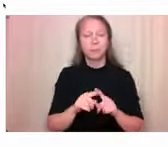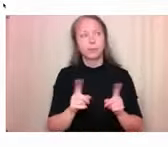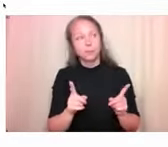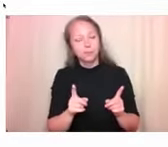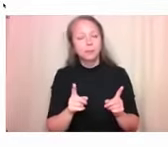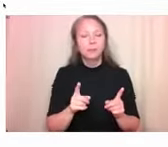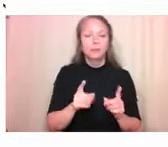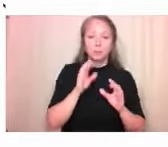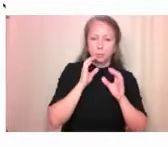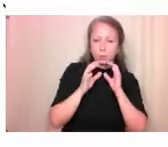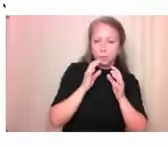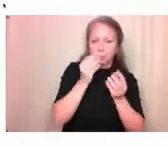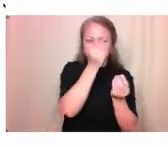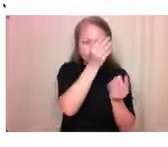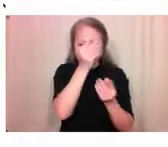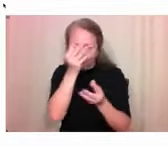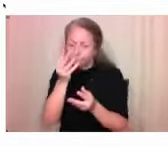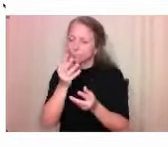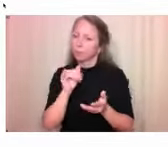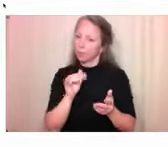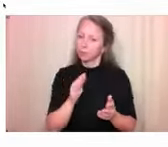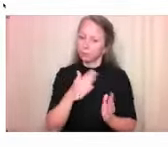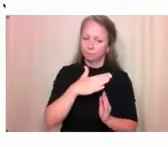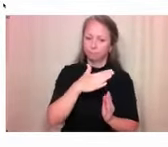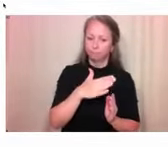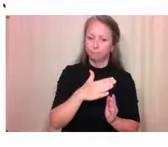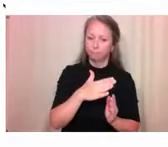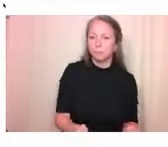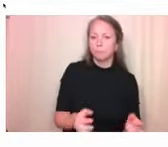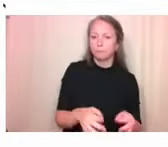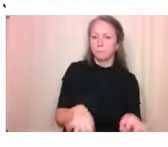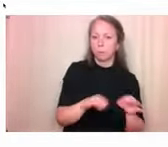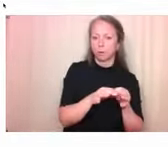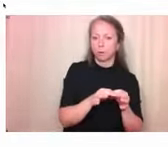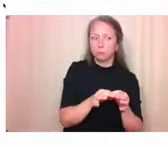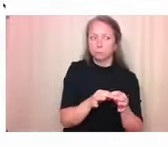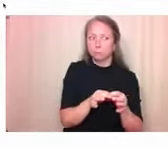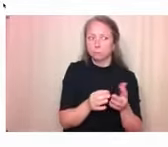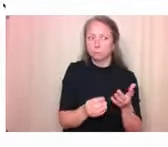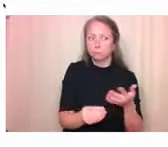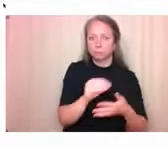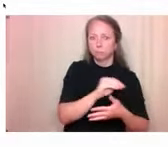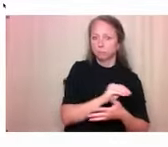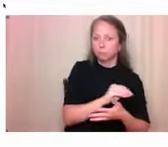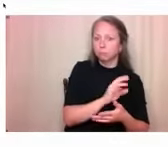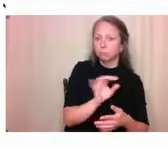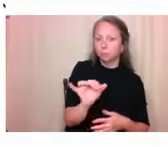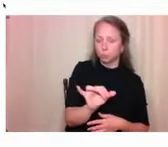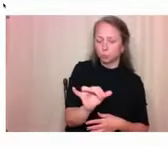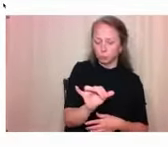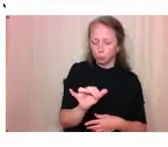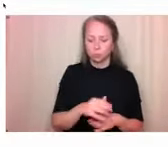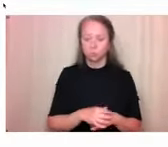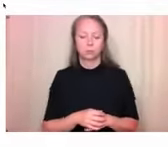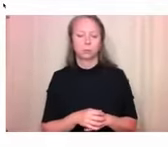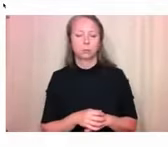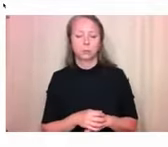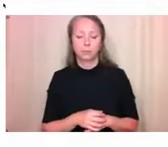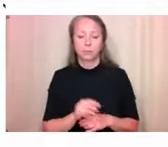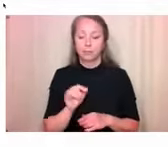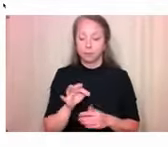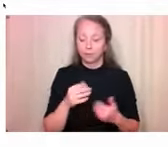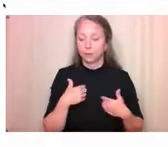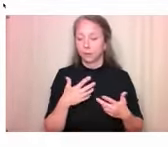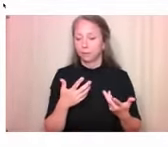are just as important for enabling accessible travel and community living for persons with disabilities. So we've already